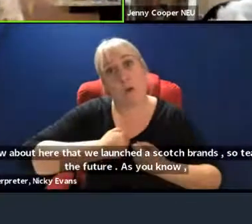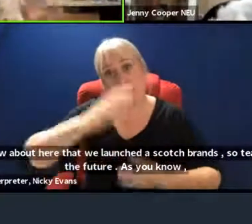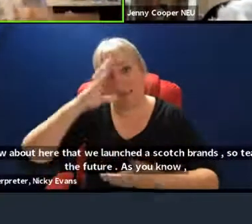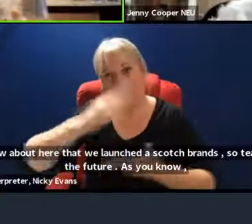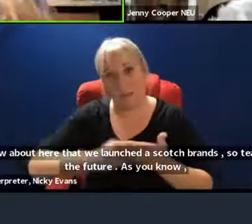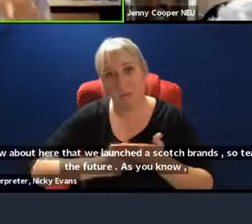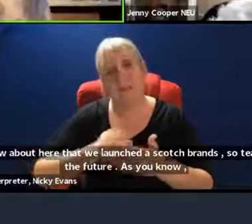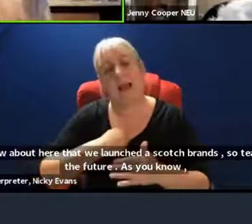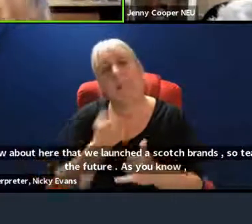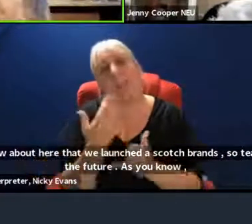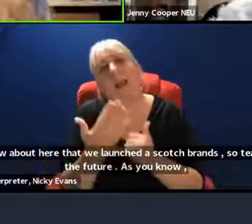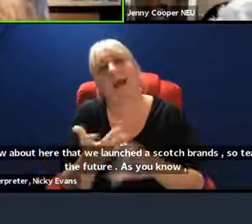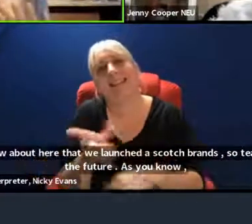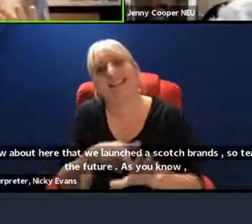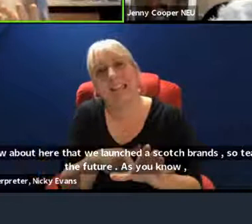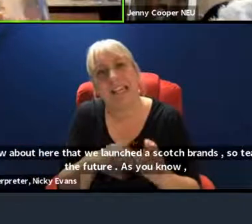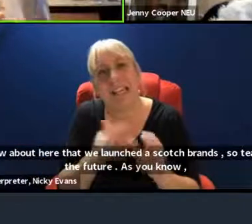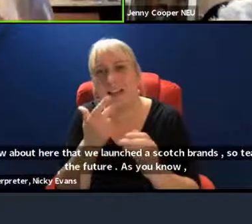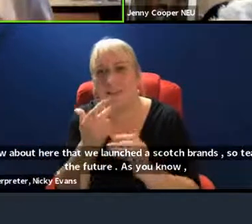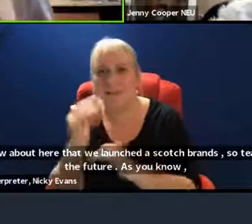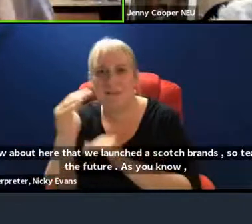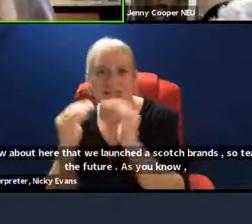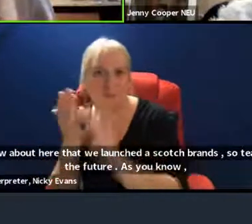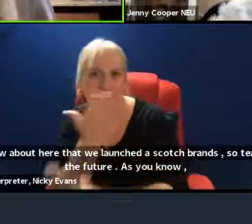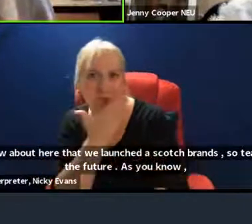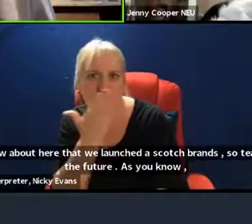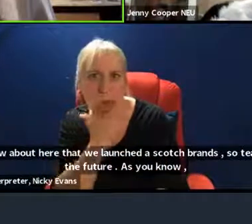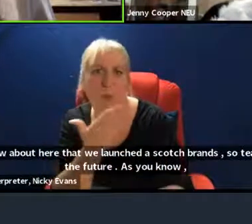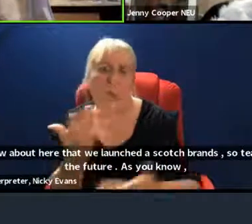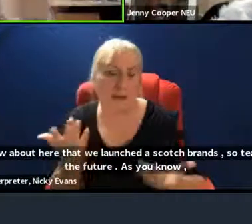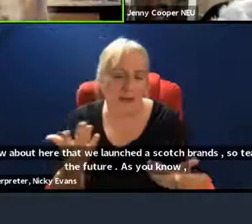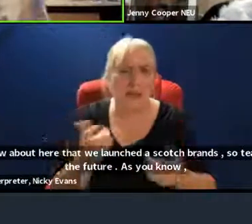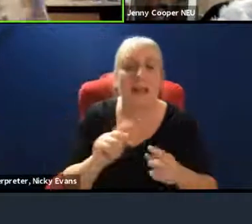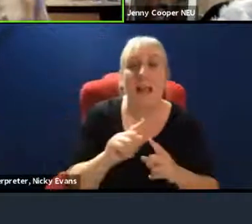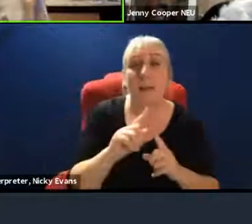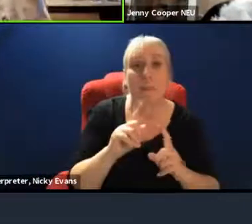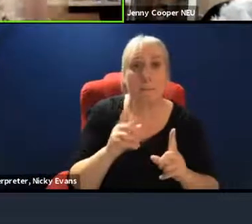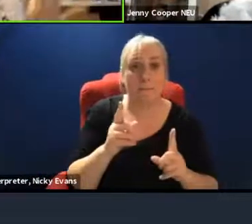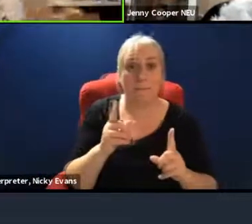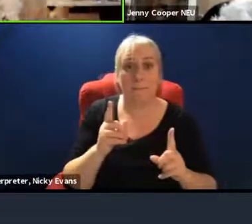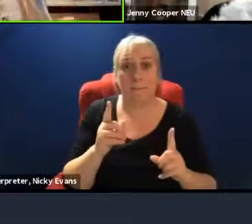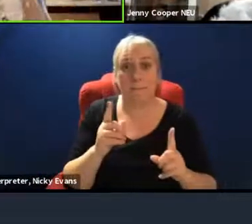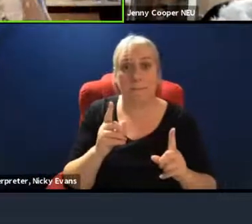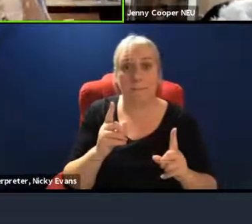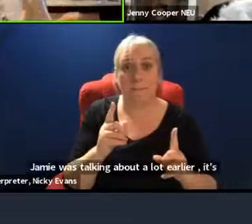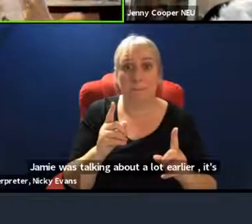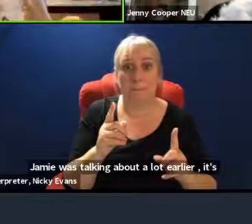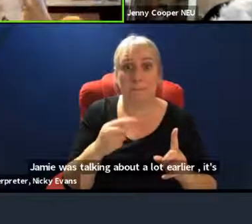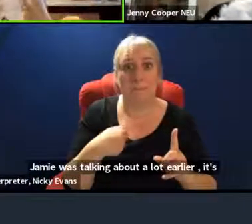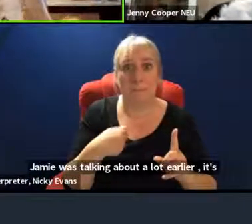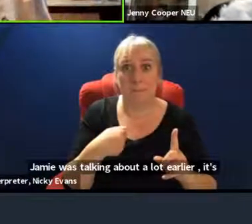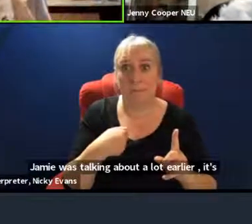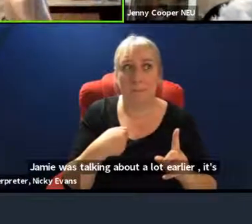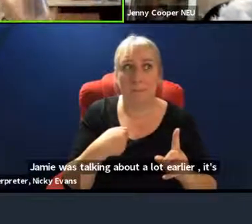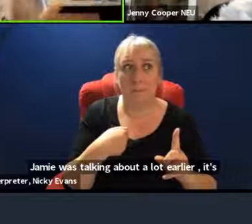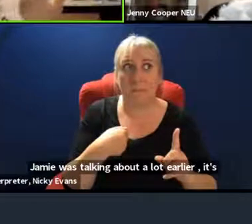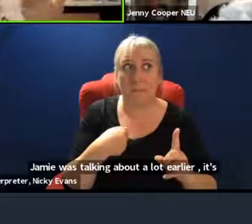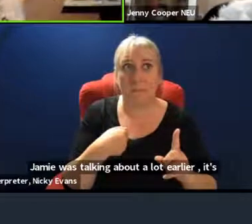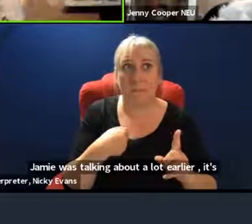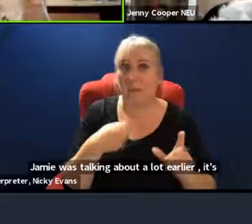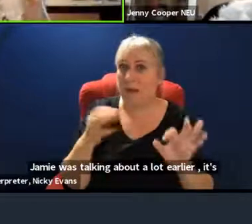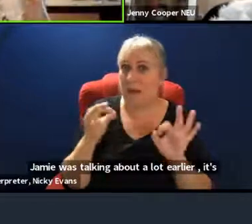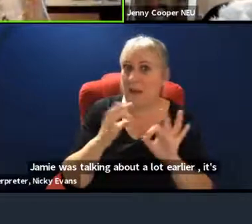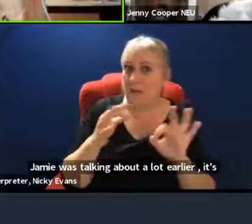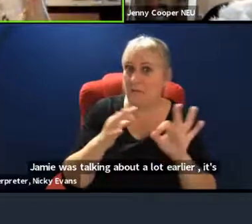school. I'm not entirely sure what the equivalent of that is in England. I'm sorry, but it's that I haven't done it since I was